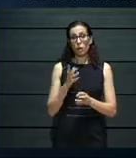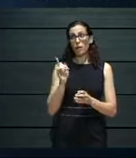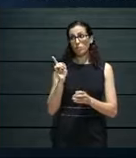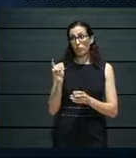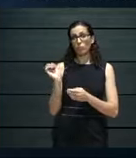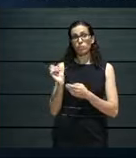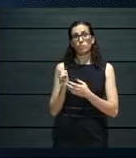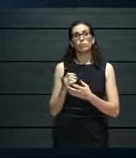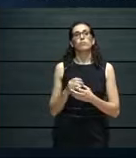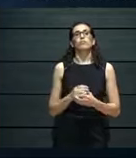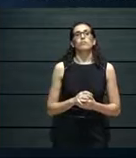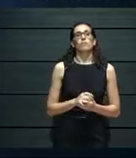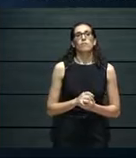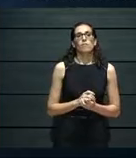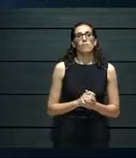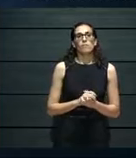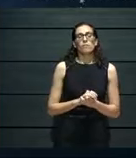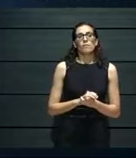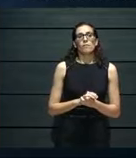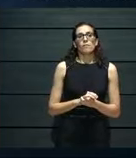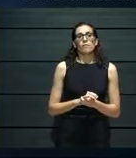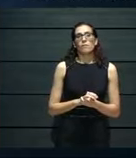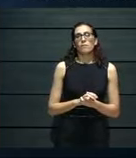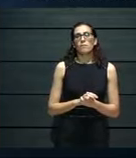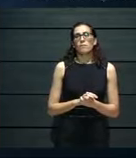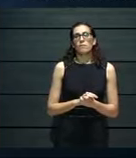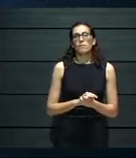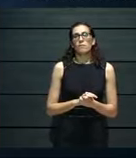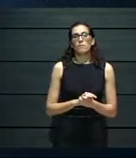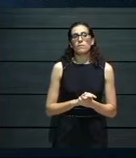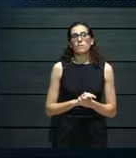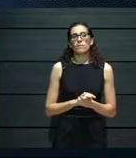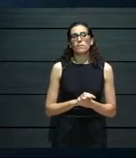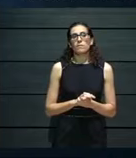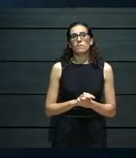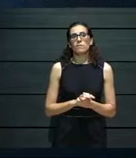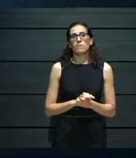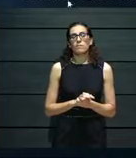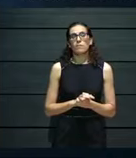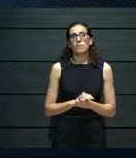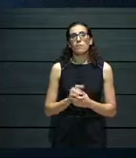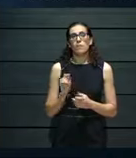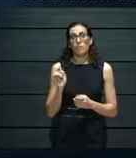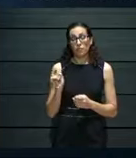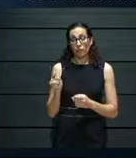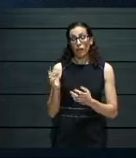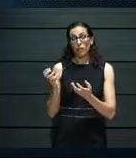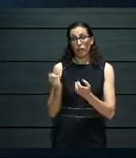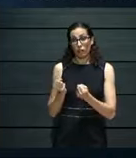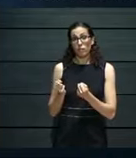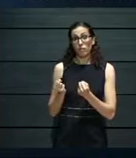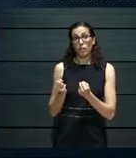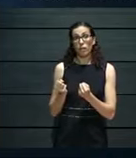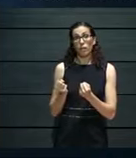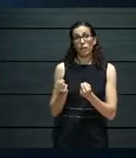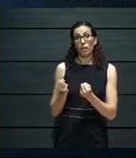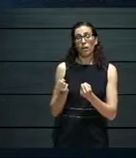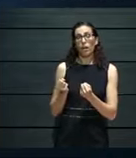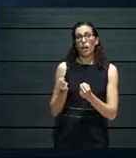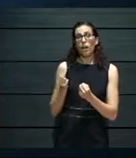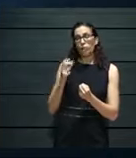this was, it was, it was substantial compared to the paid reach.